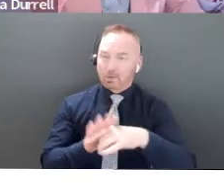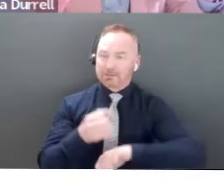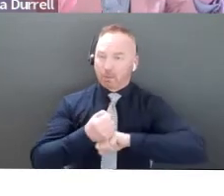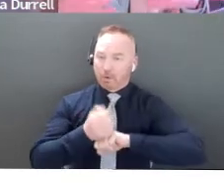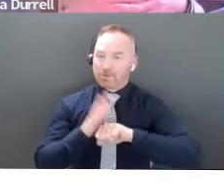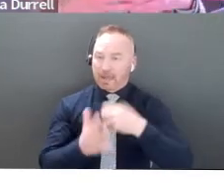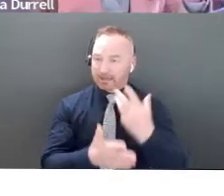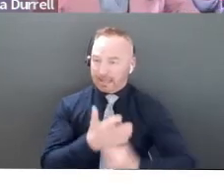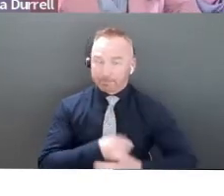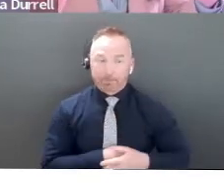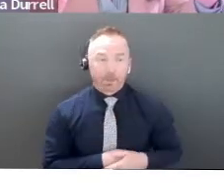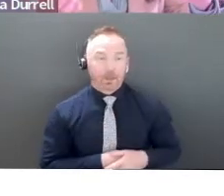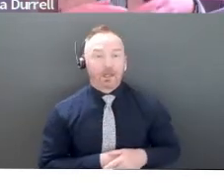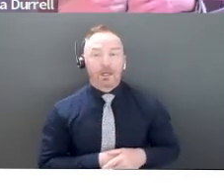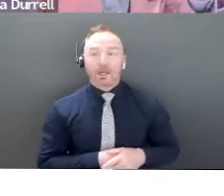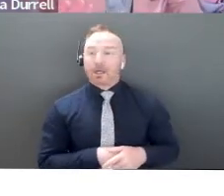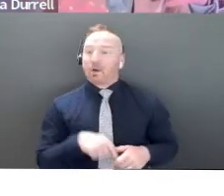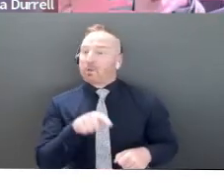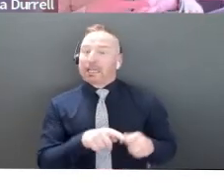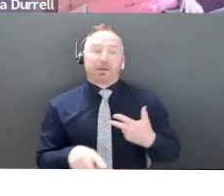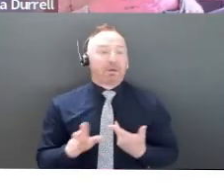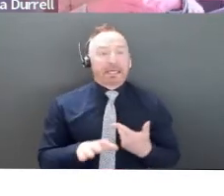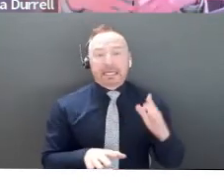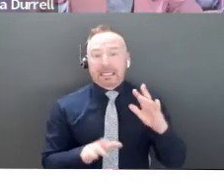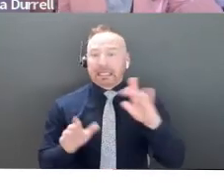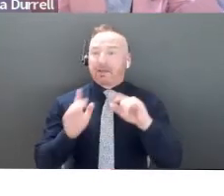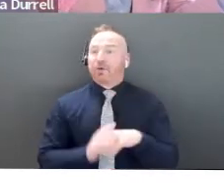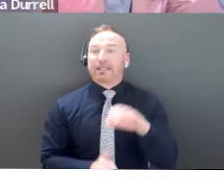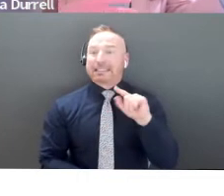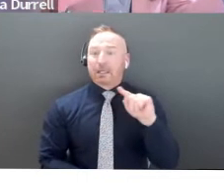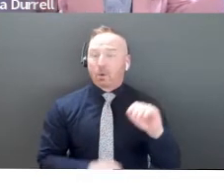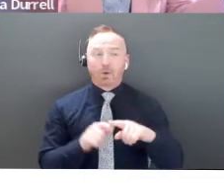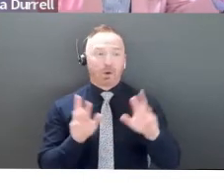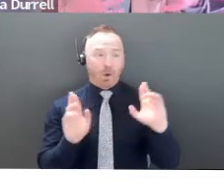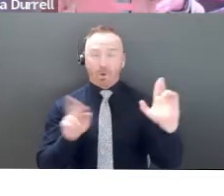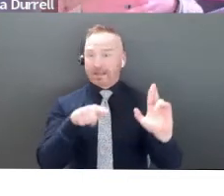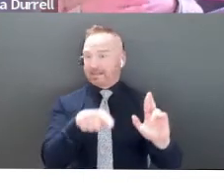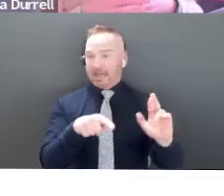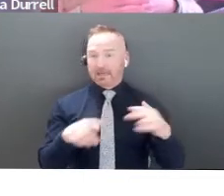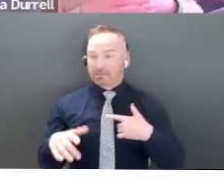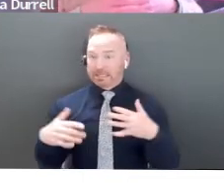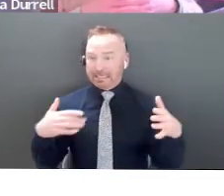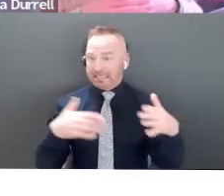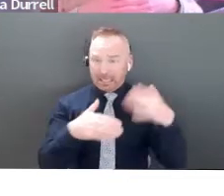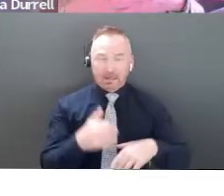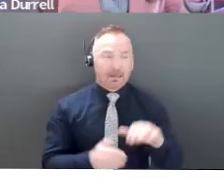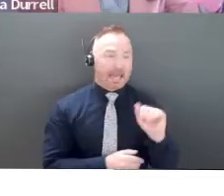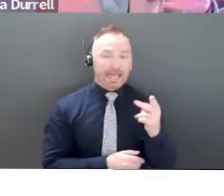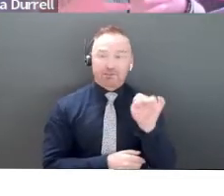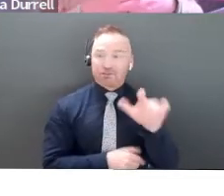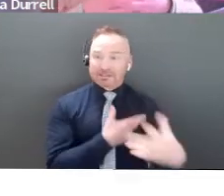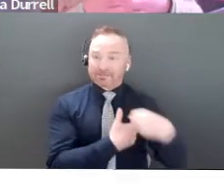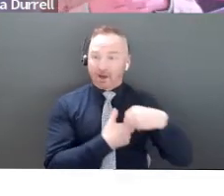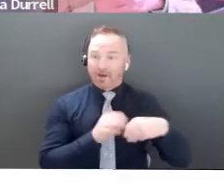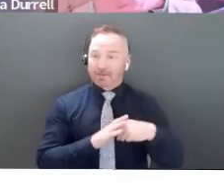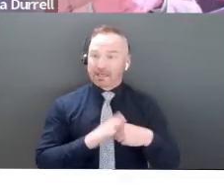we're looking for a CTO. And we're hoping that as we close this round, that we can depend on some of the angels within our network